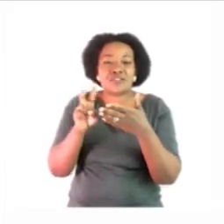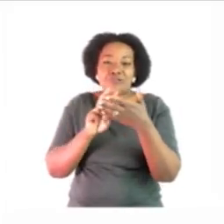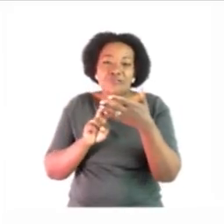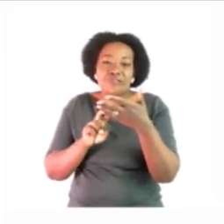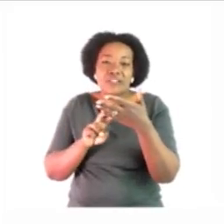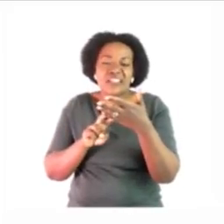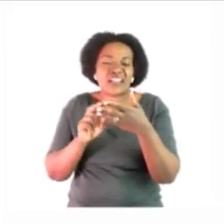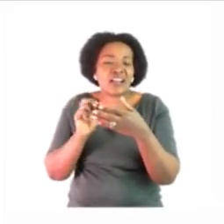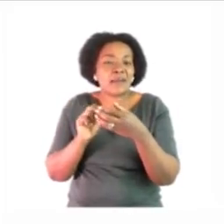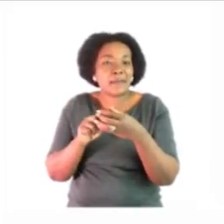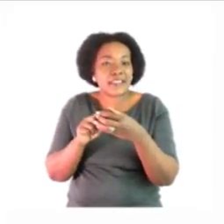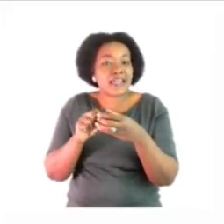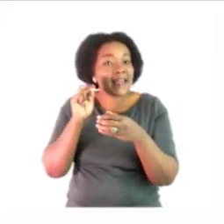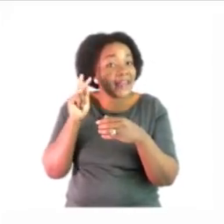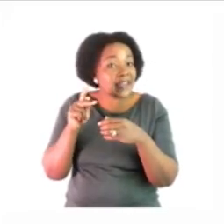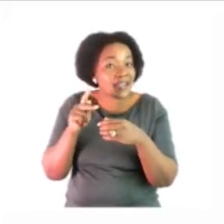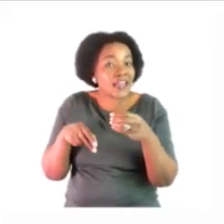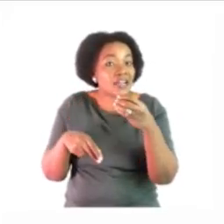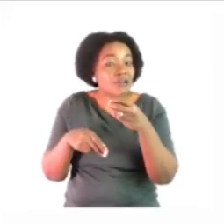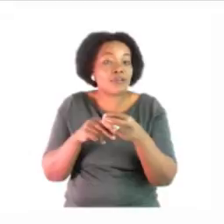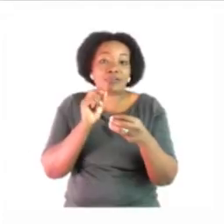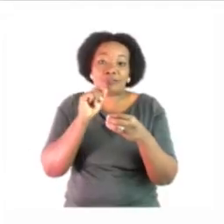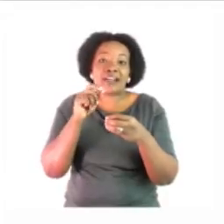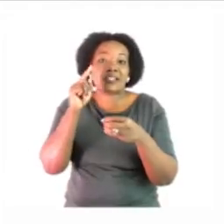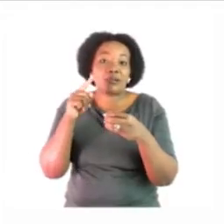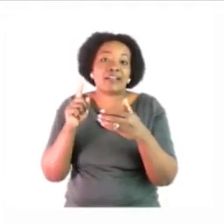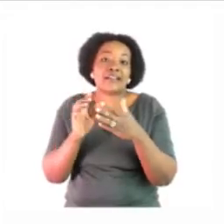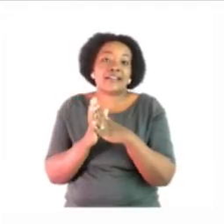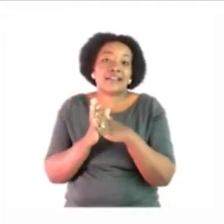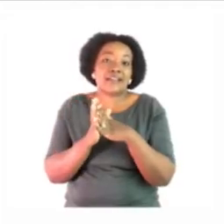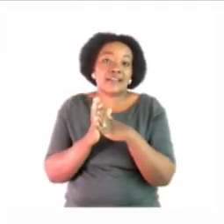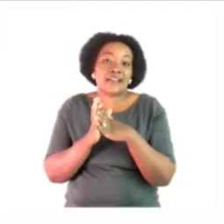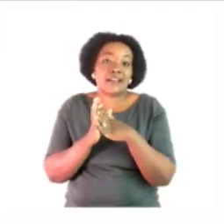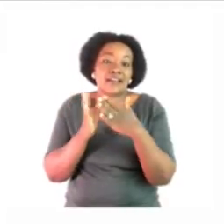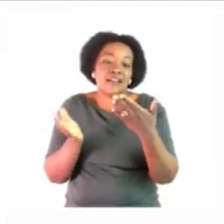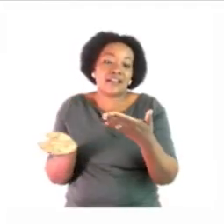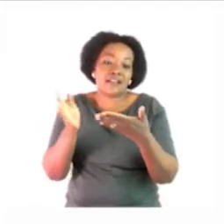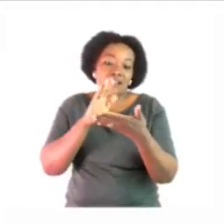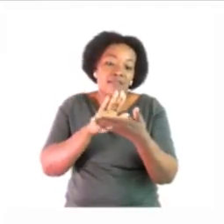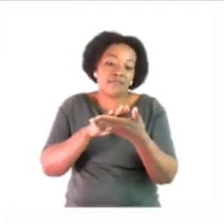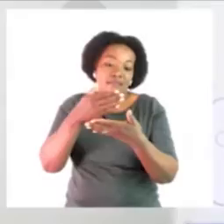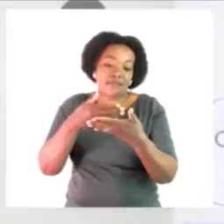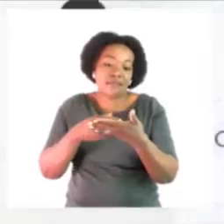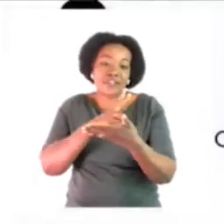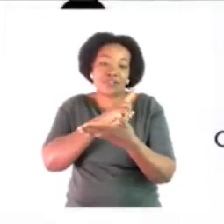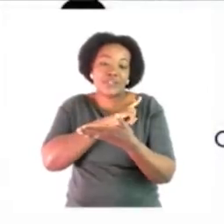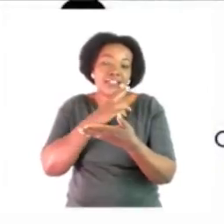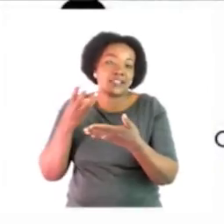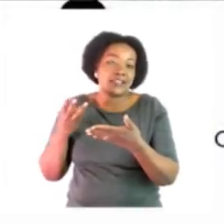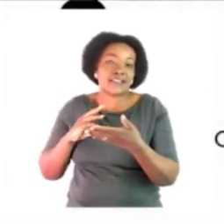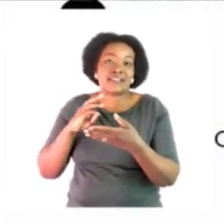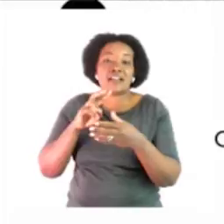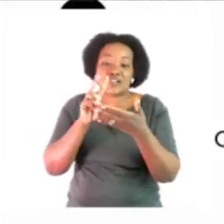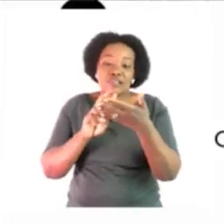spell and write the words let us turn to page 26 to read the comprehension so that we can find